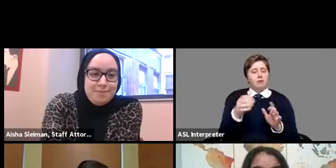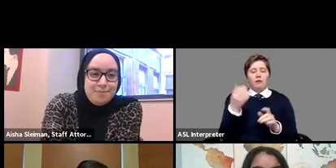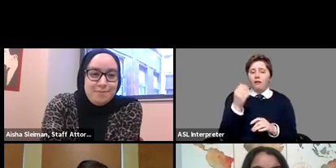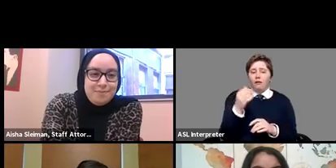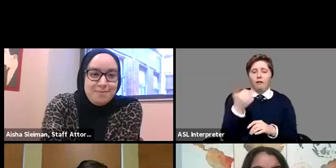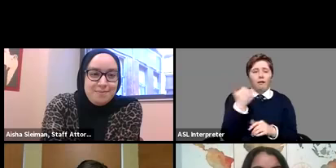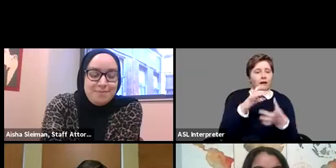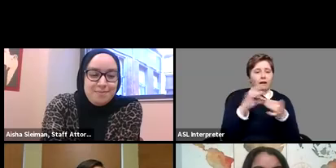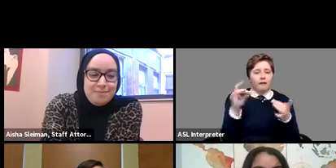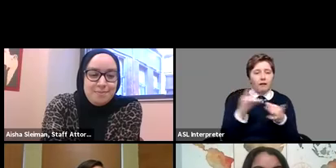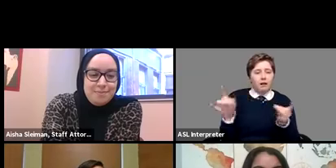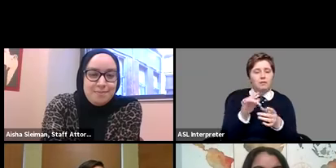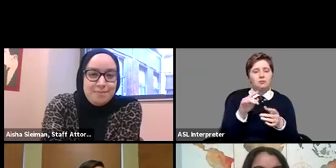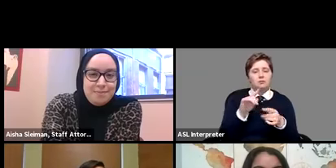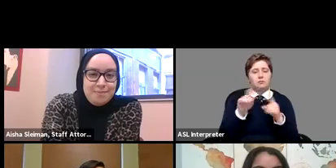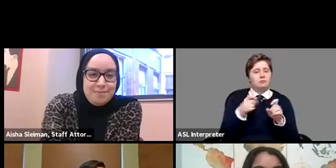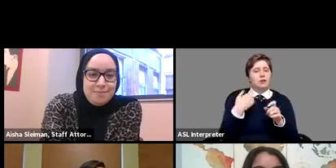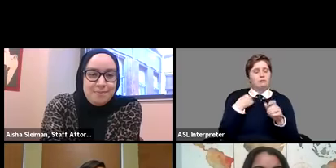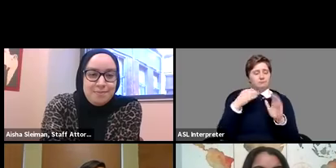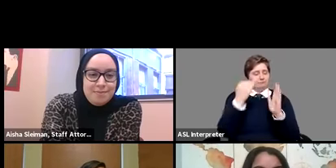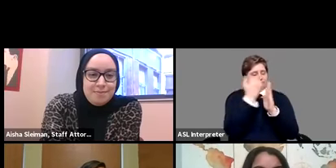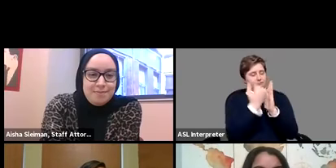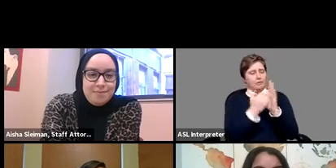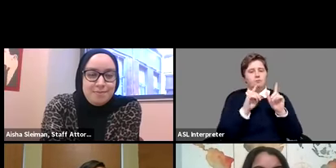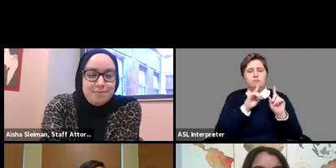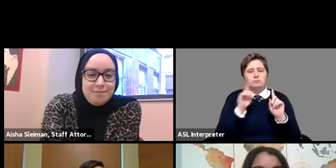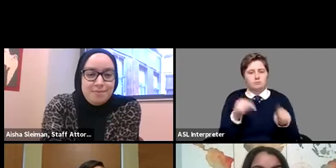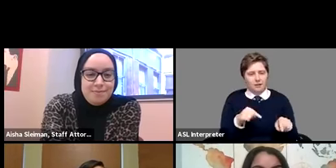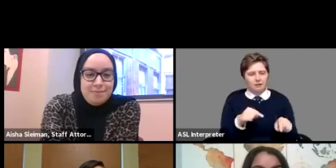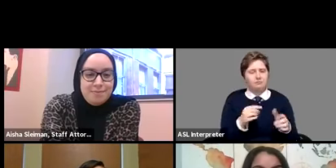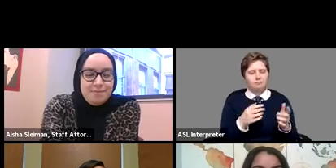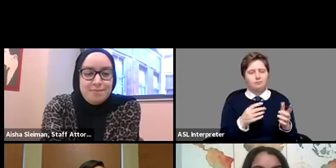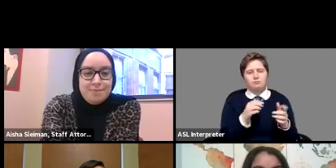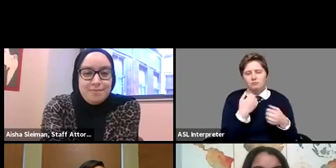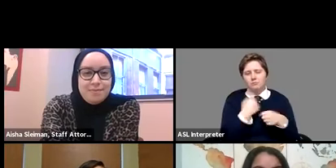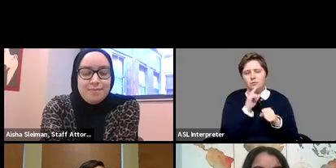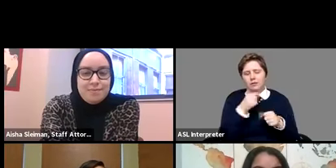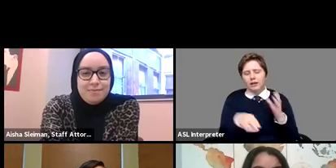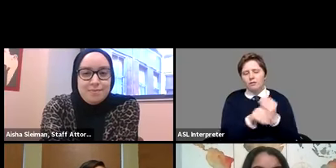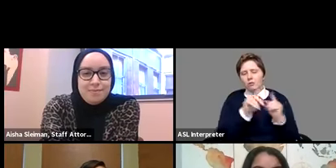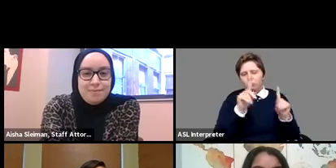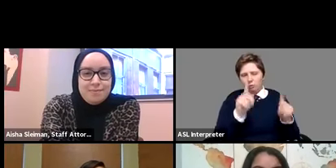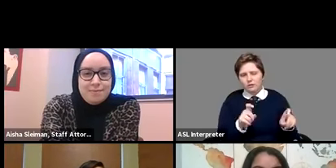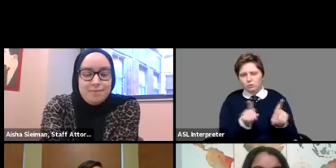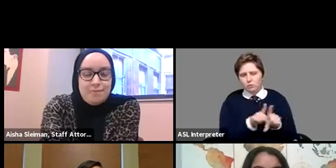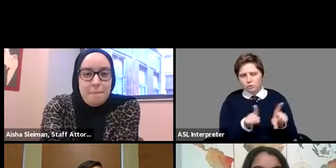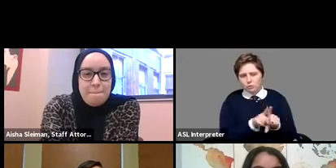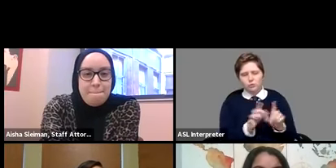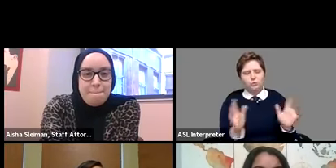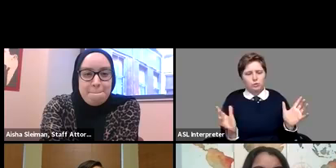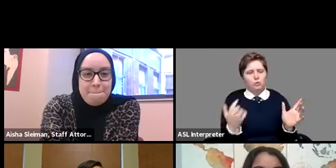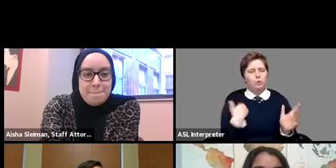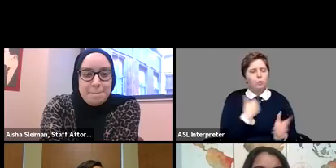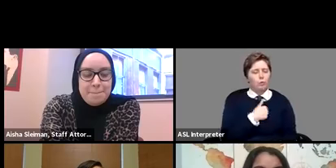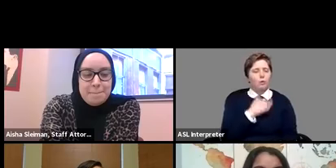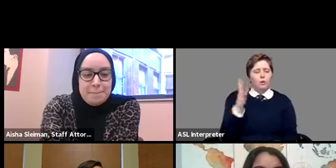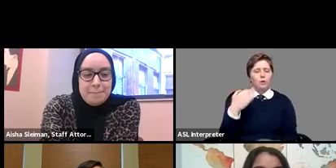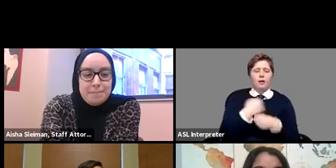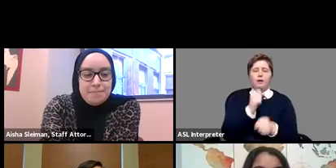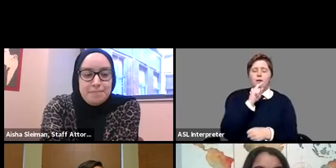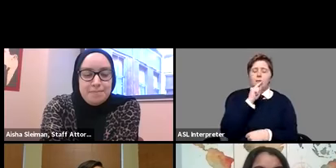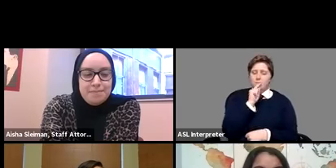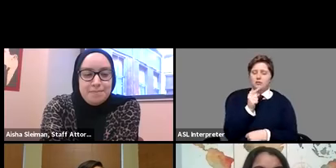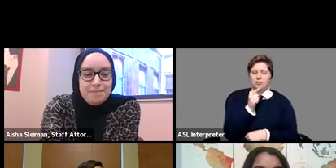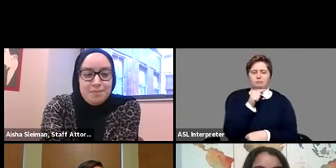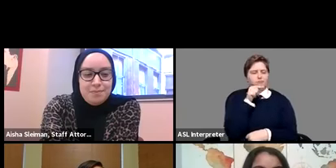comments online and we will your questions as well and we will um we will make sure that